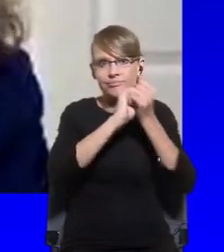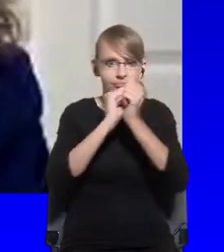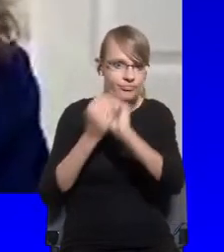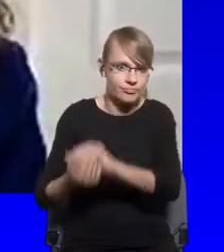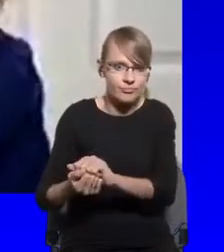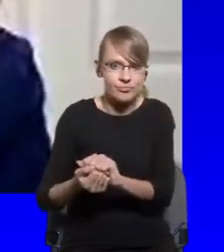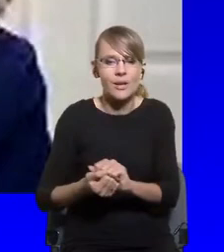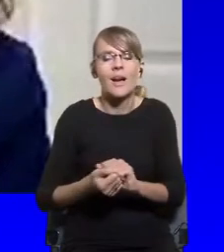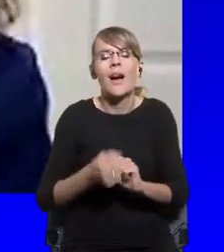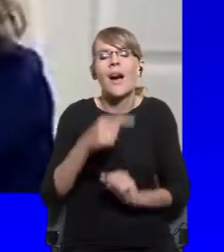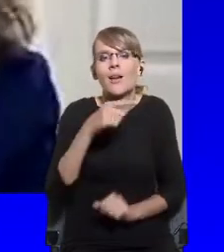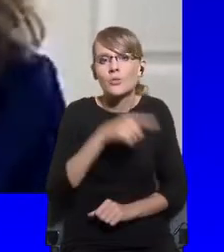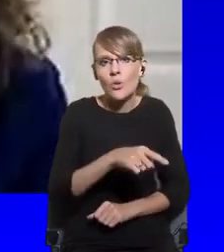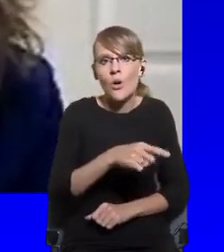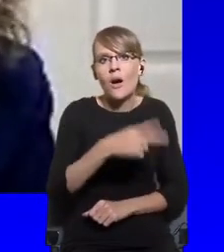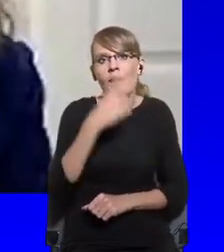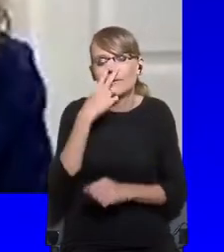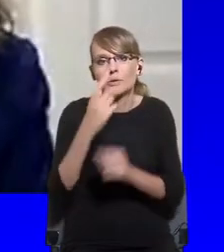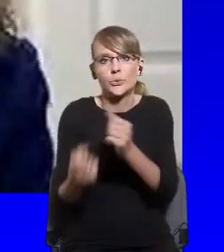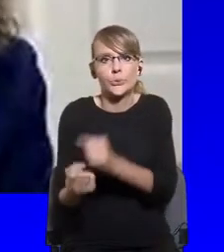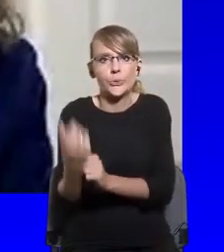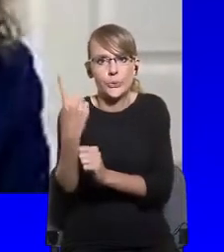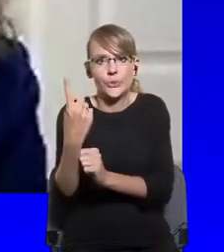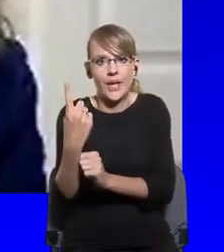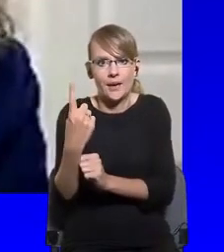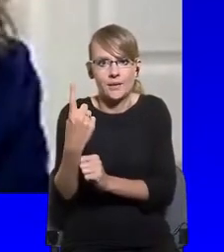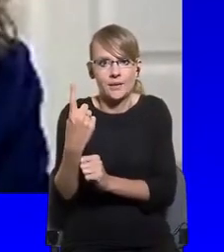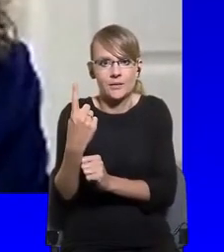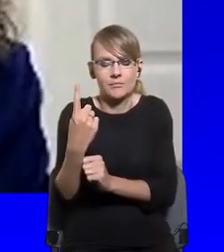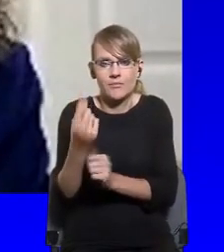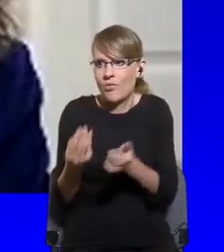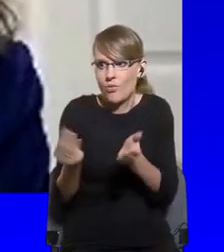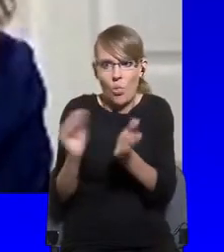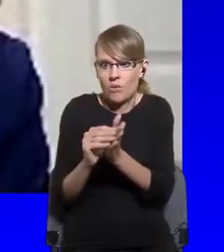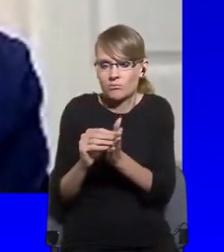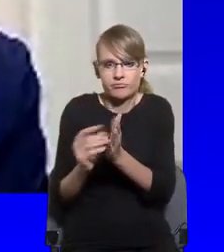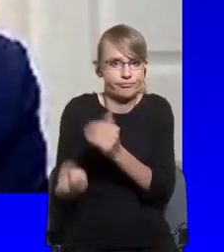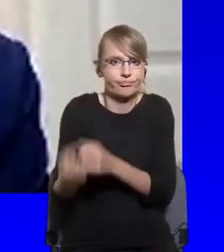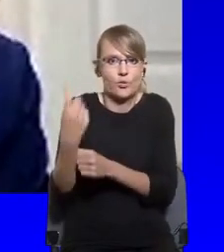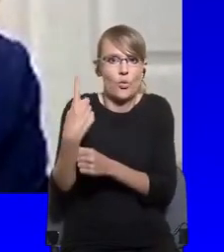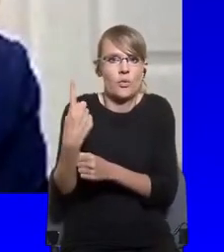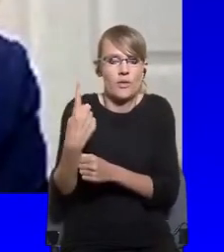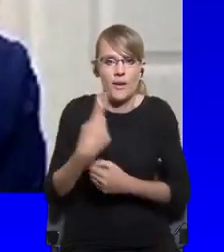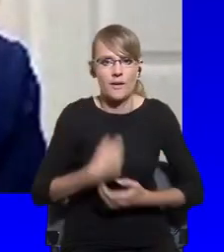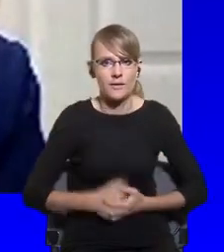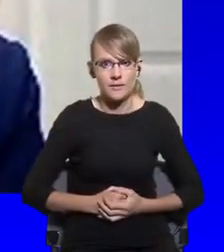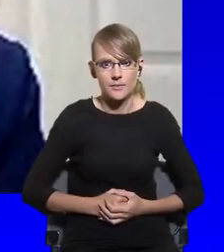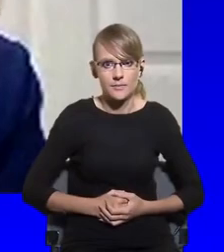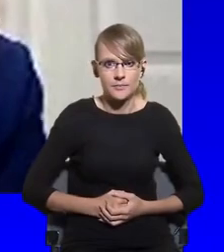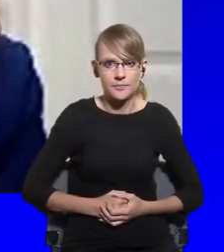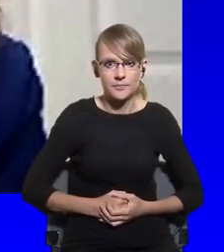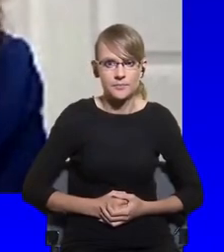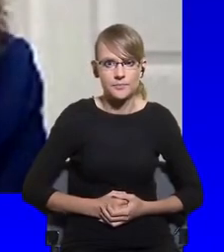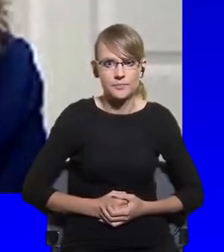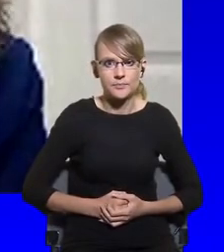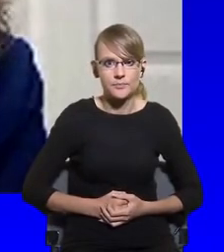you know, a voluntary abuse of power by the executive is an unintended consequence of the politics of playing game.